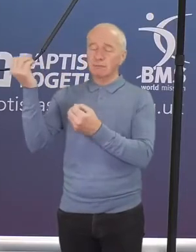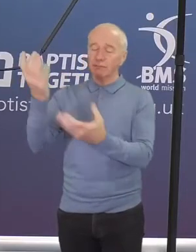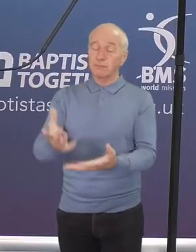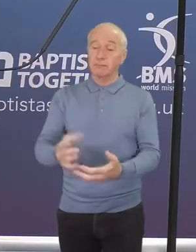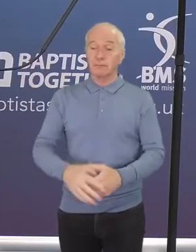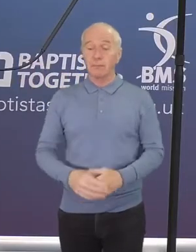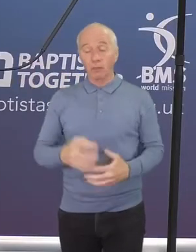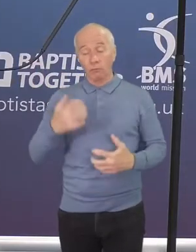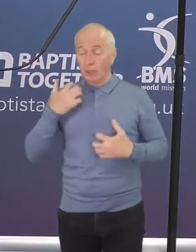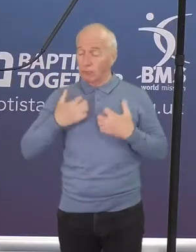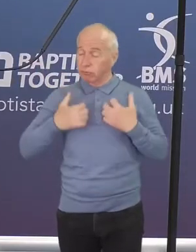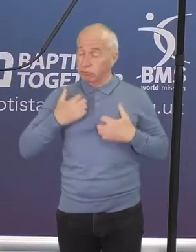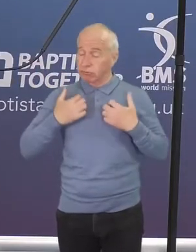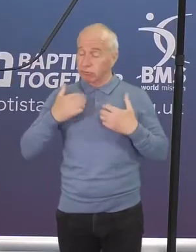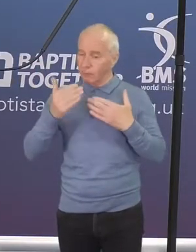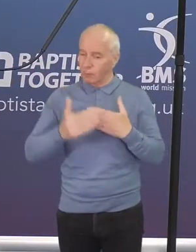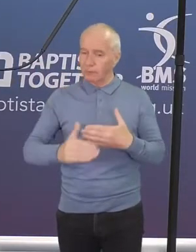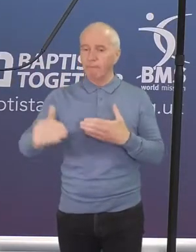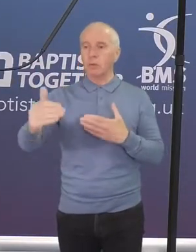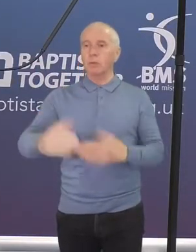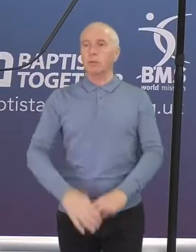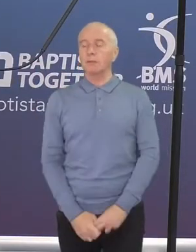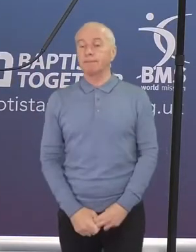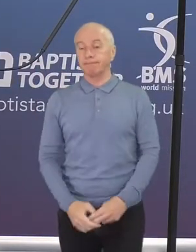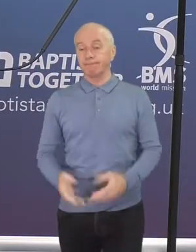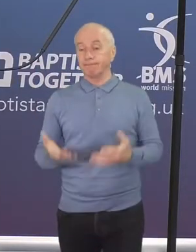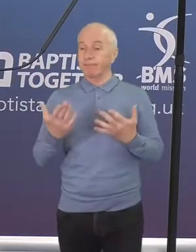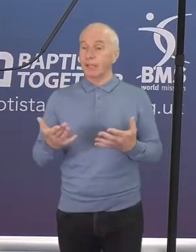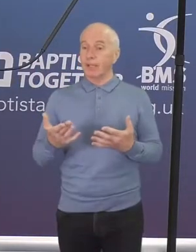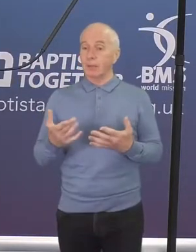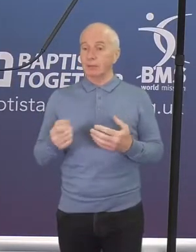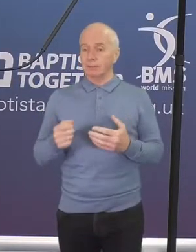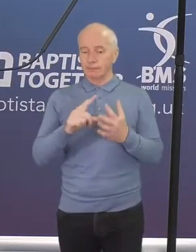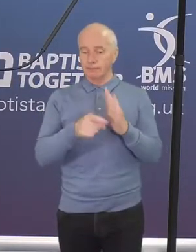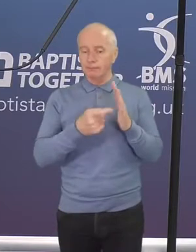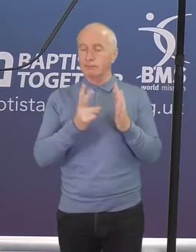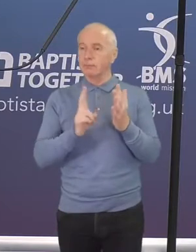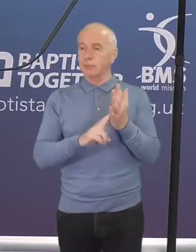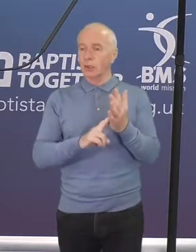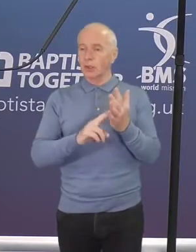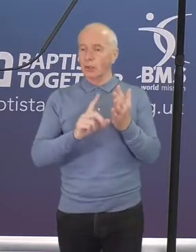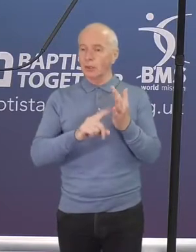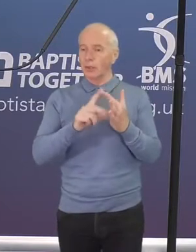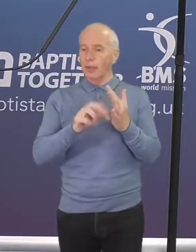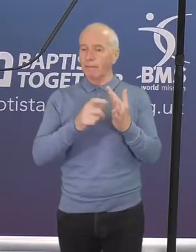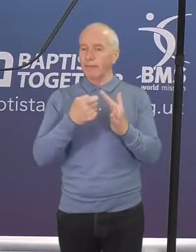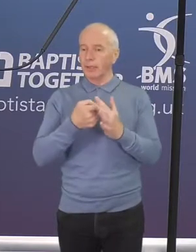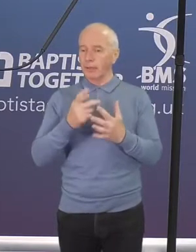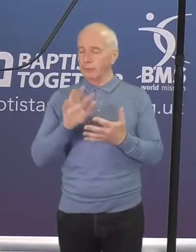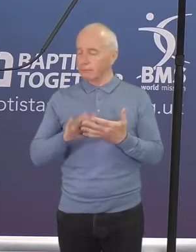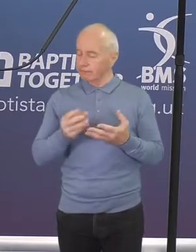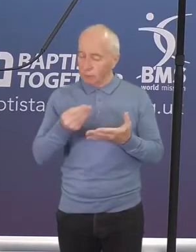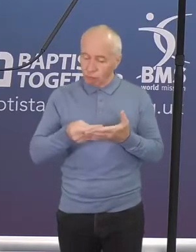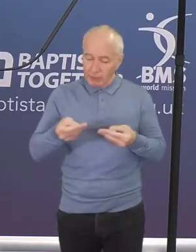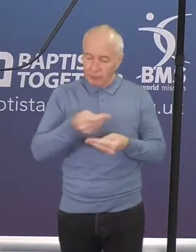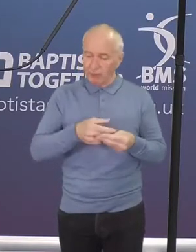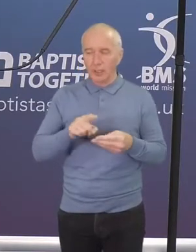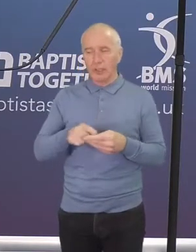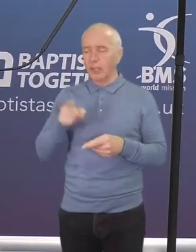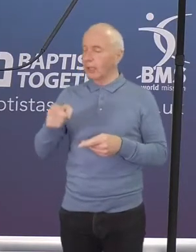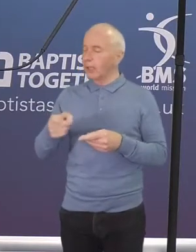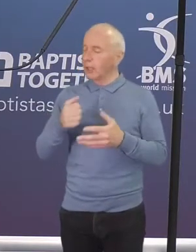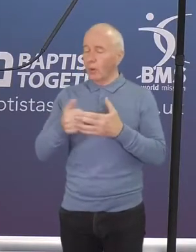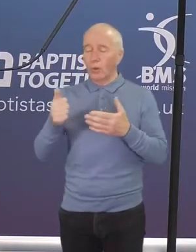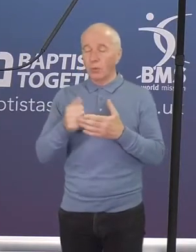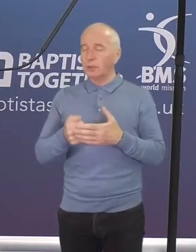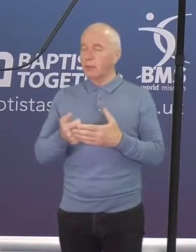I'm going to hand over now to John Levick, our treasurer, who serves us so faithfully, who's